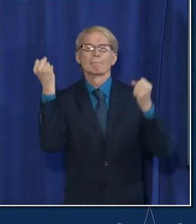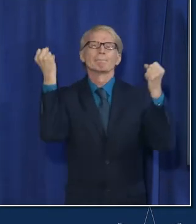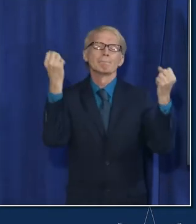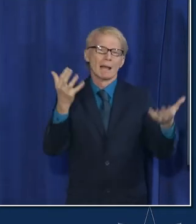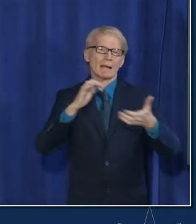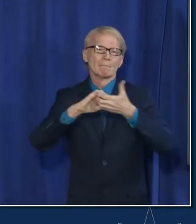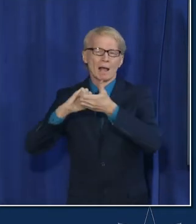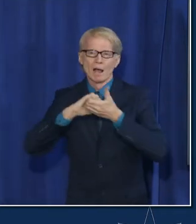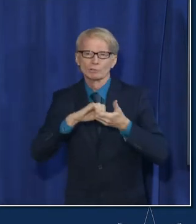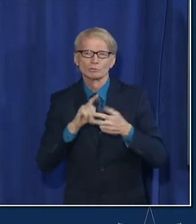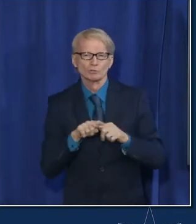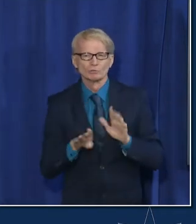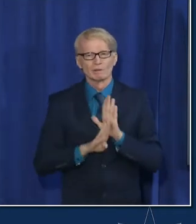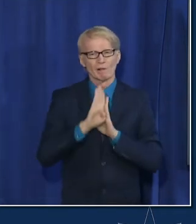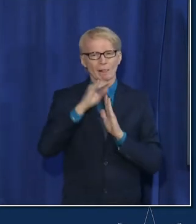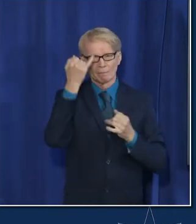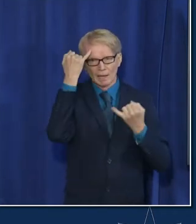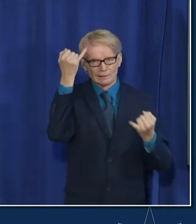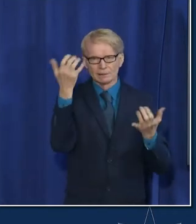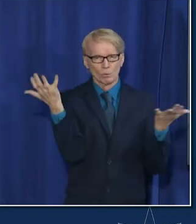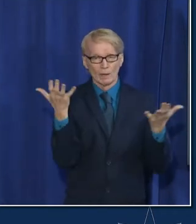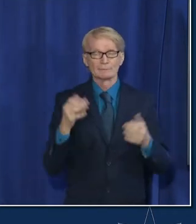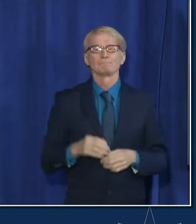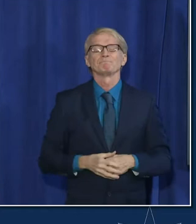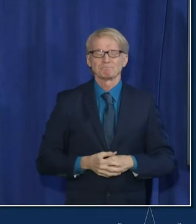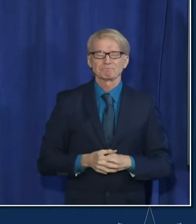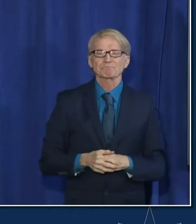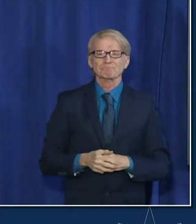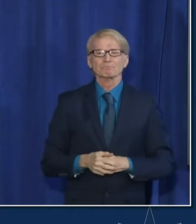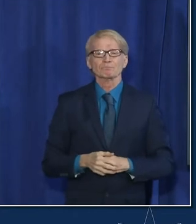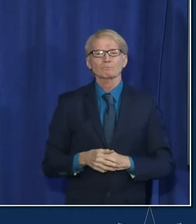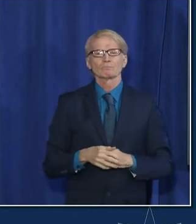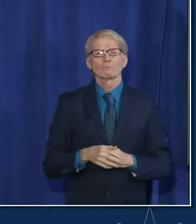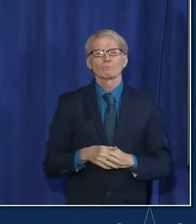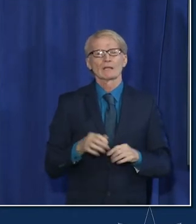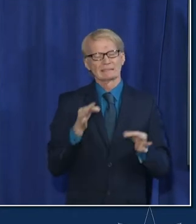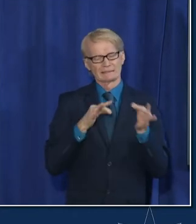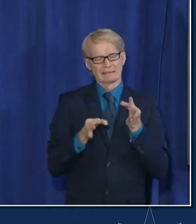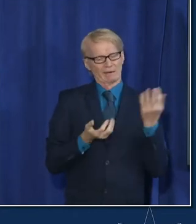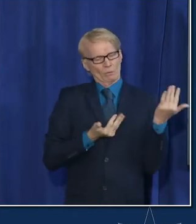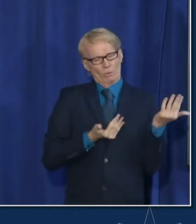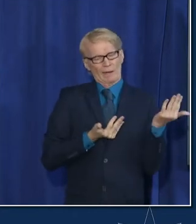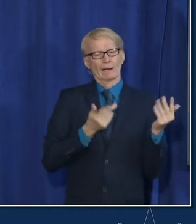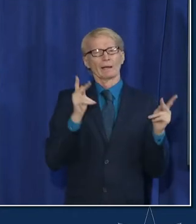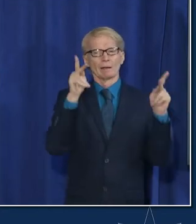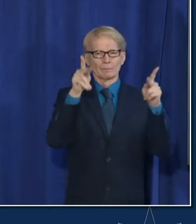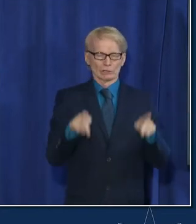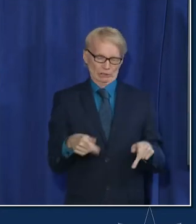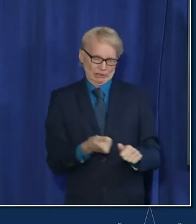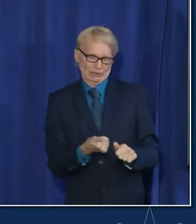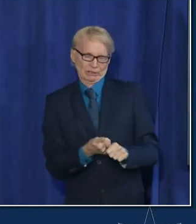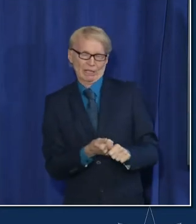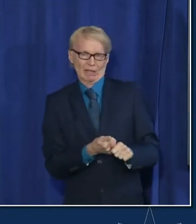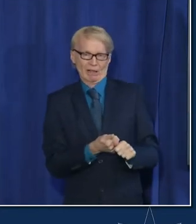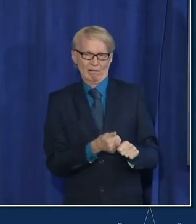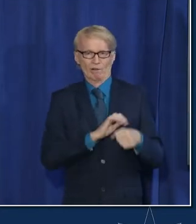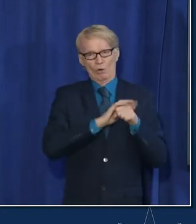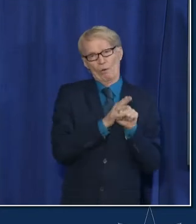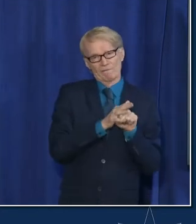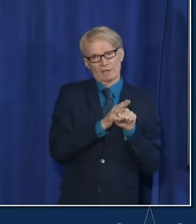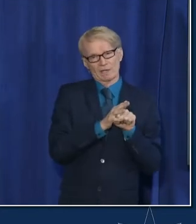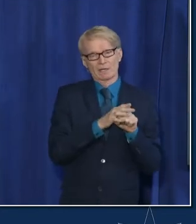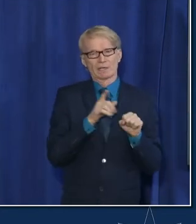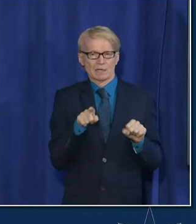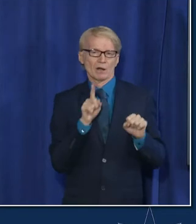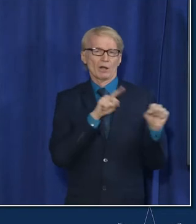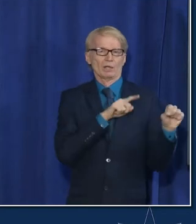to grow this the idea is that as opposed to waiting for someone who has coveted symptoms to go and get